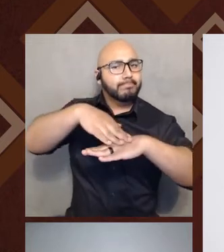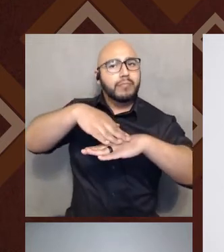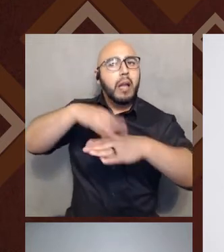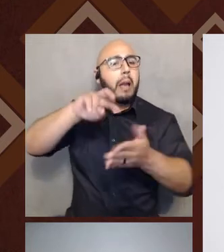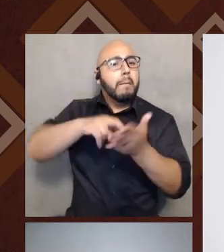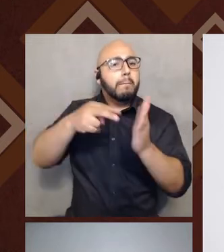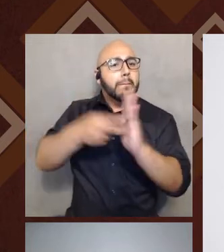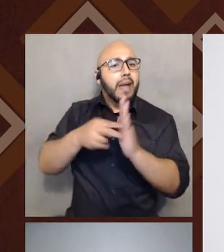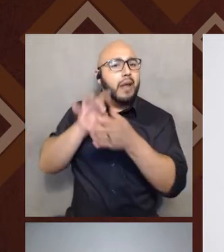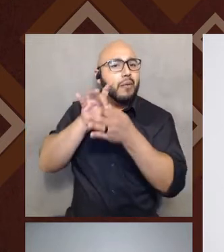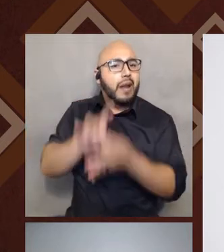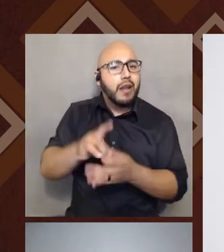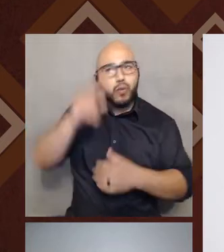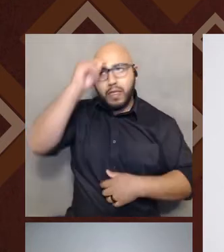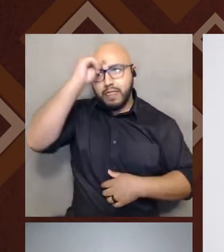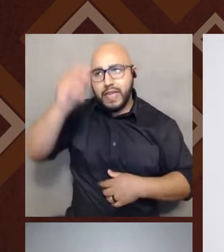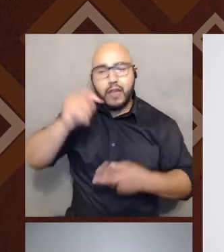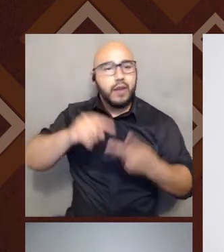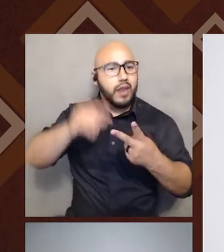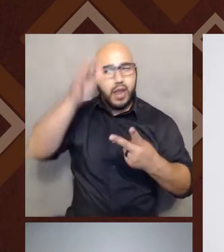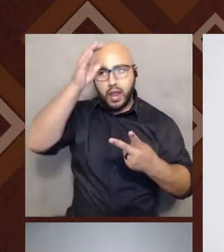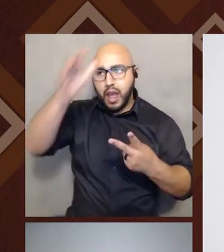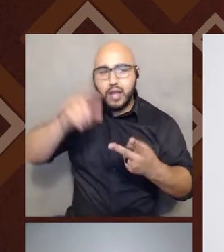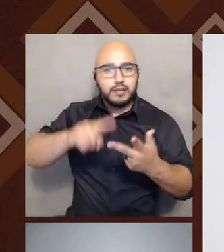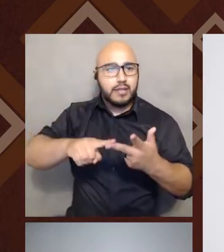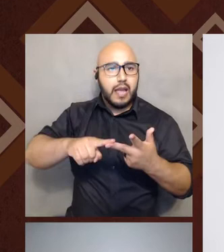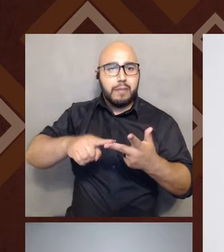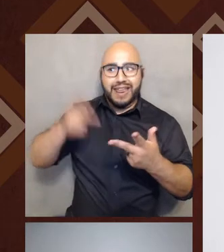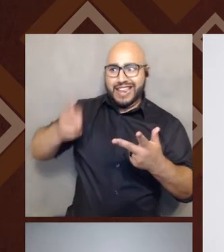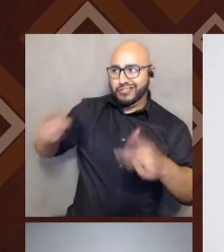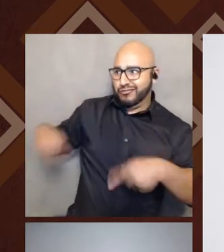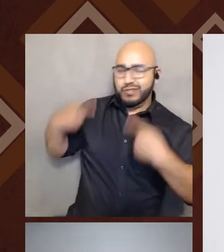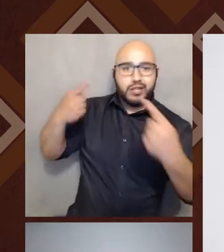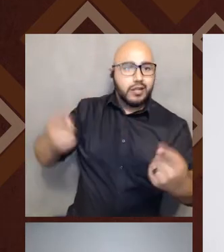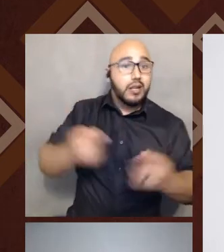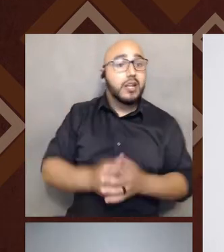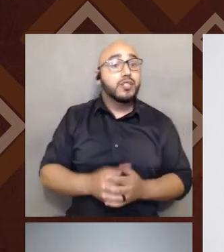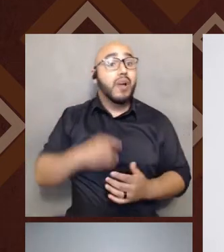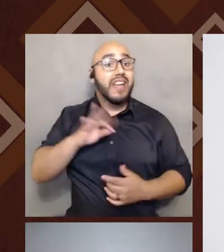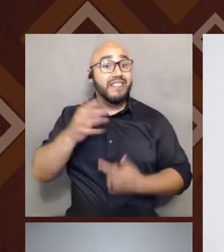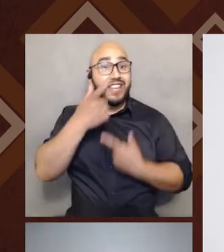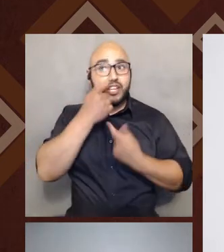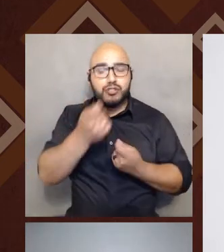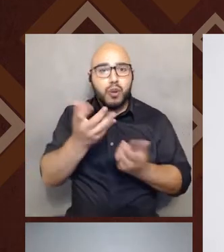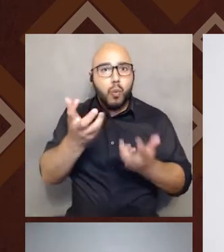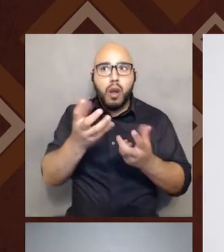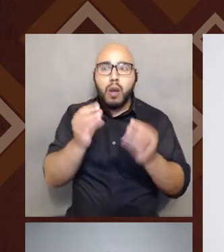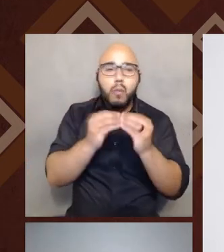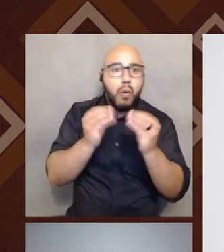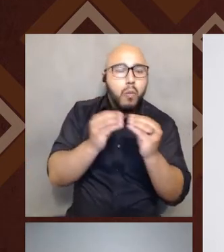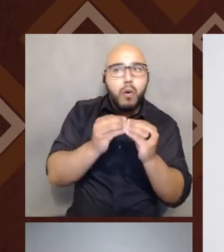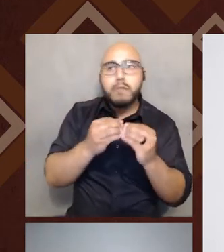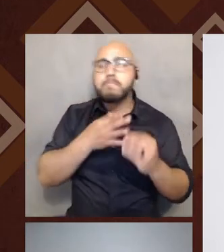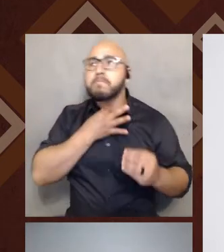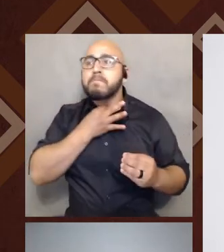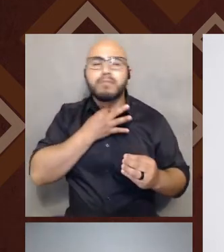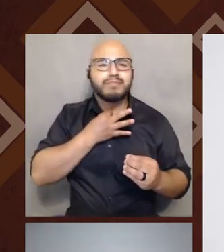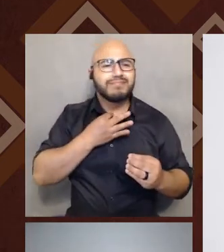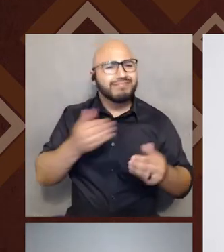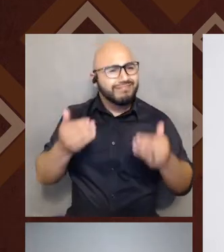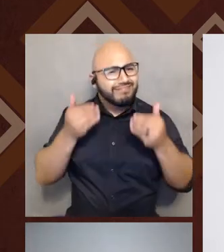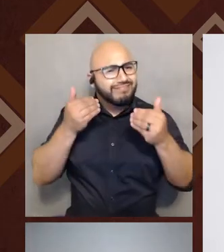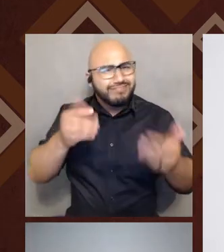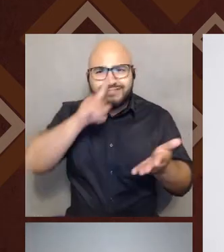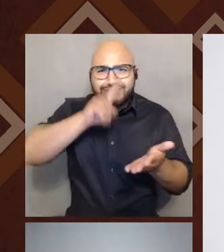in regards to theories and concepts and history. So if you're interested in learning more, please don't hesitate to, you know,